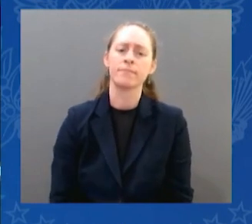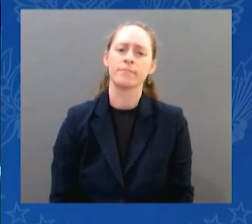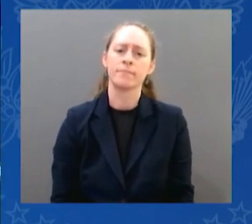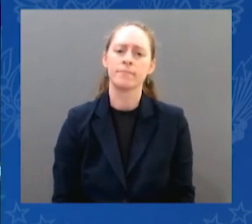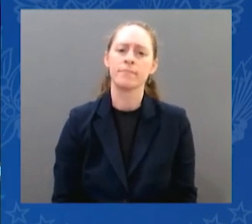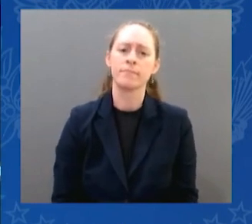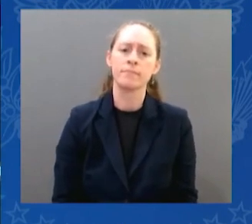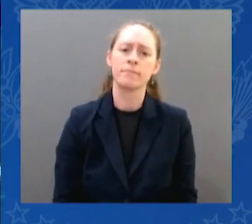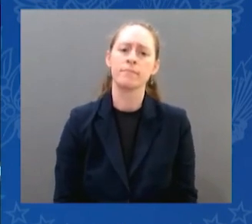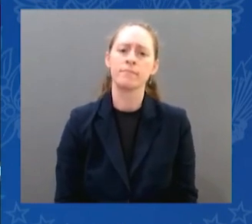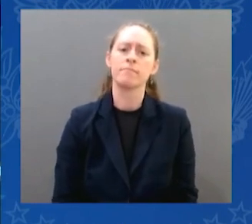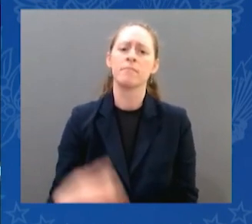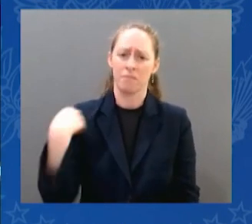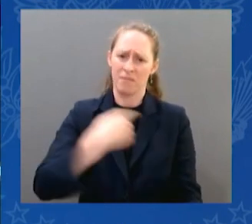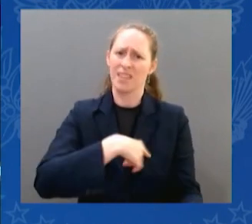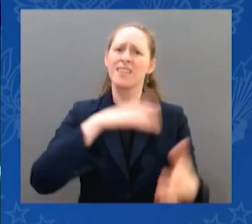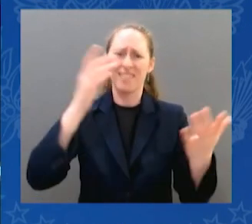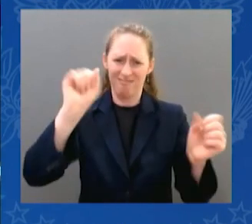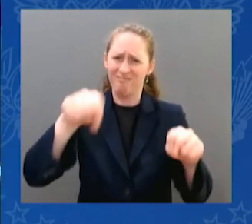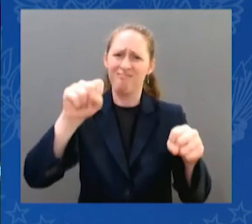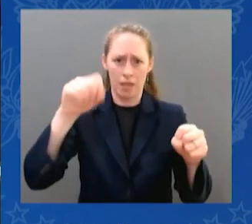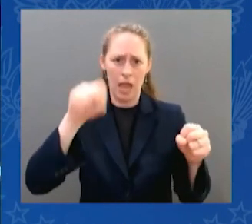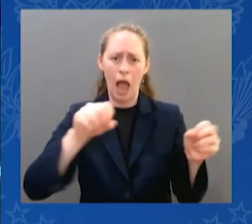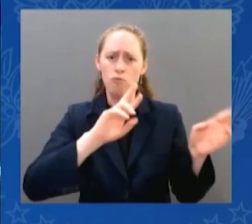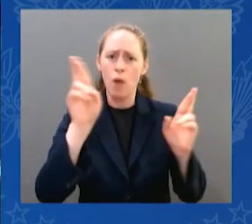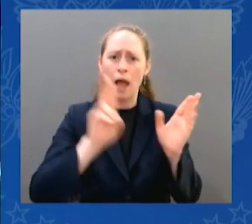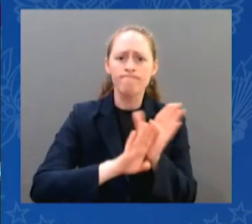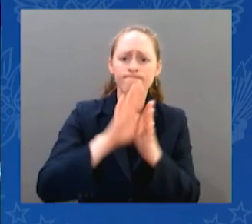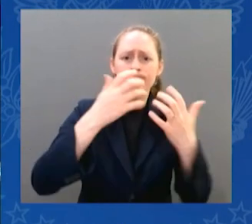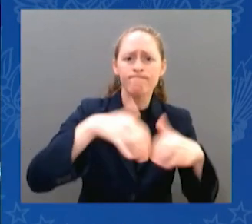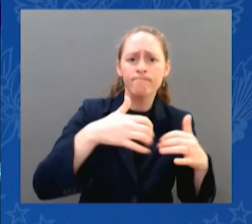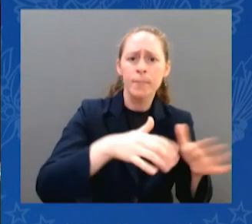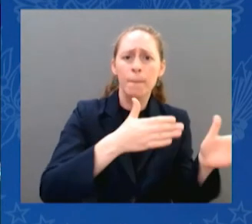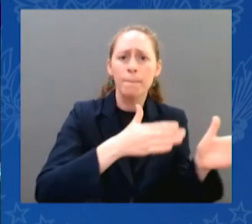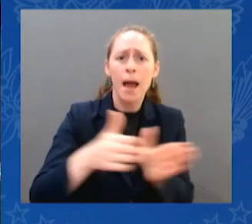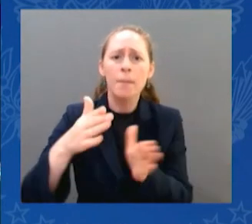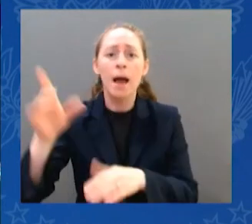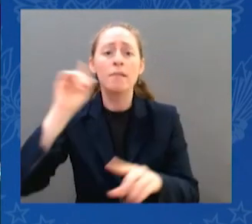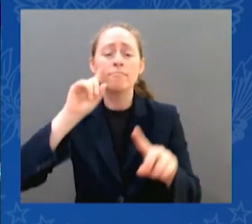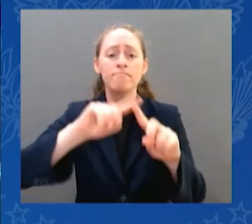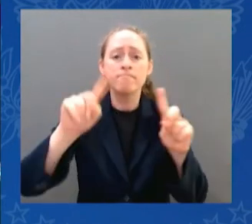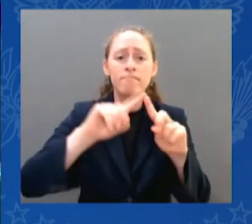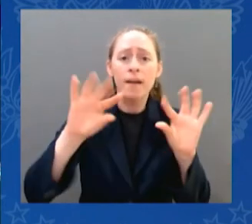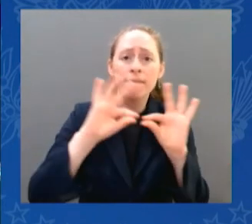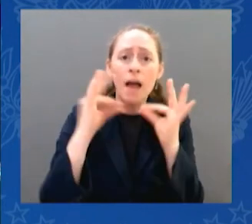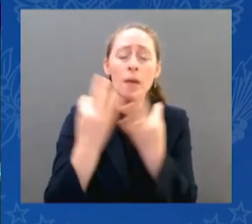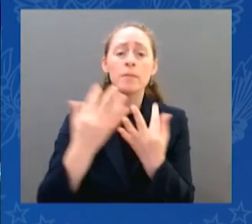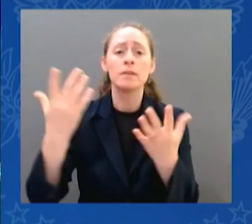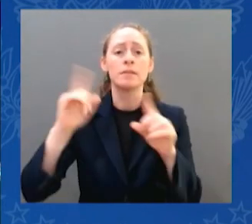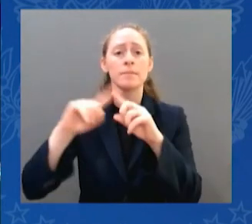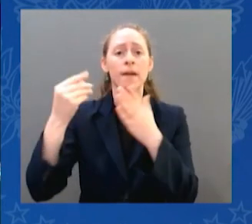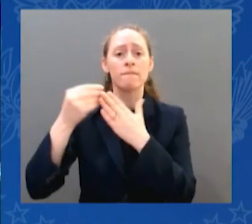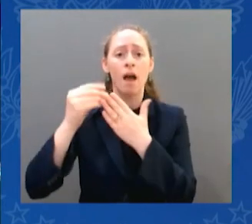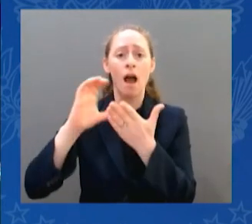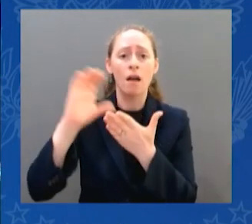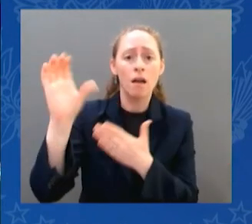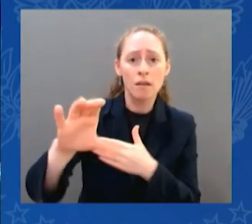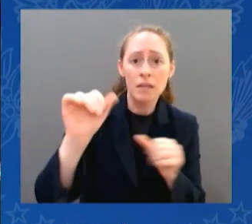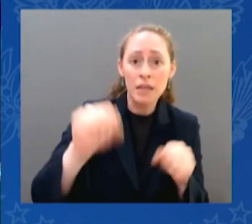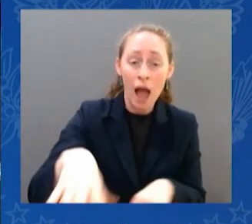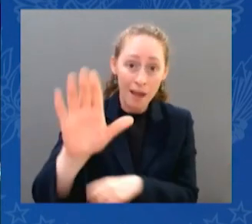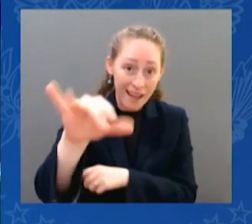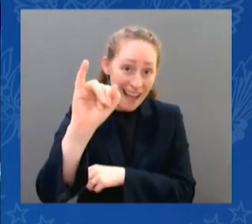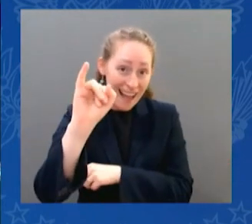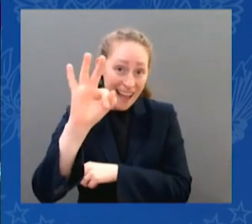more broadly, to allow the providers and their clinics to have state federal resources for these services, and they can focus on